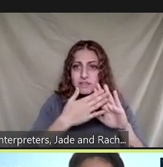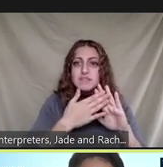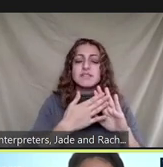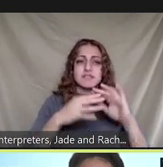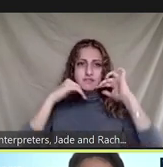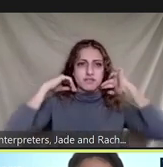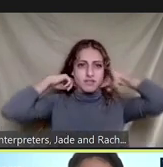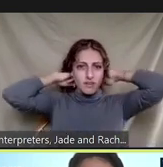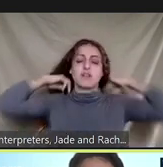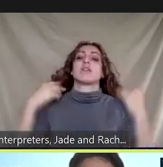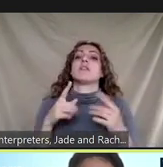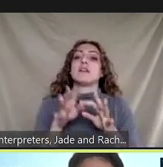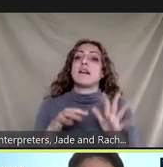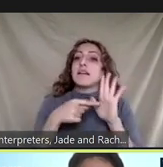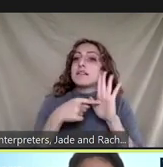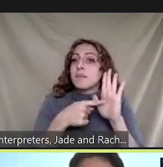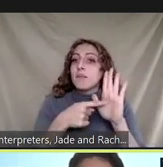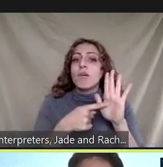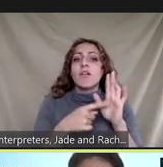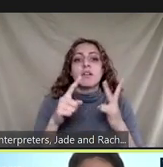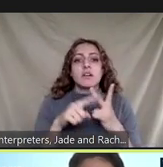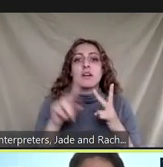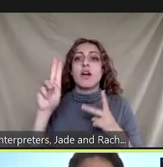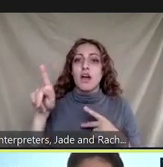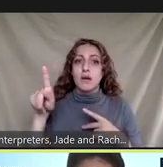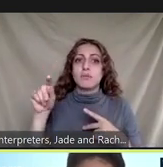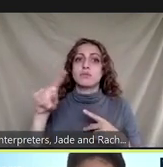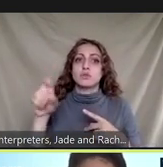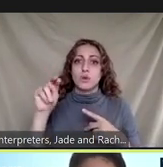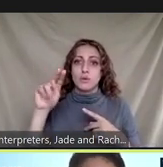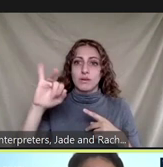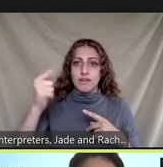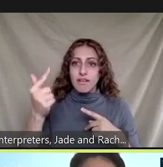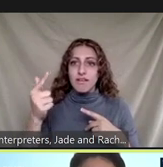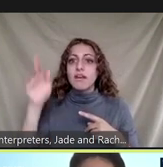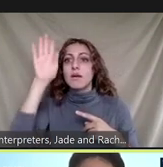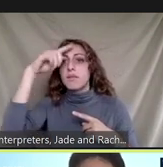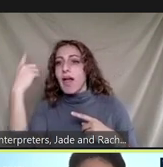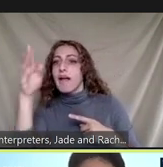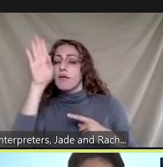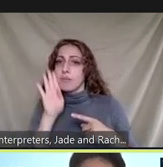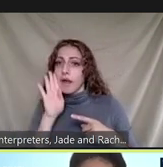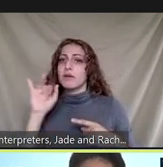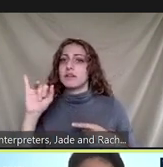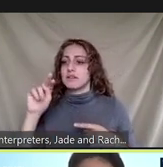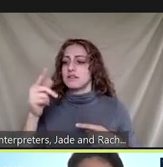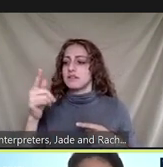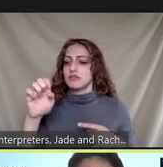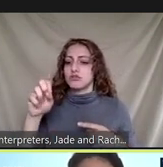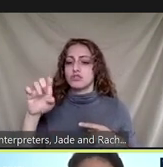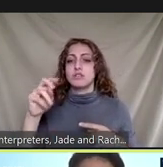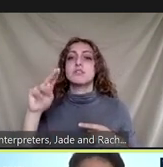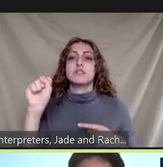these include uh up zoning in black brown and indigenous communities which leads to an